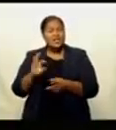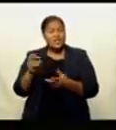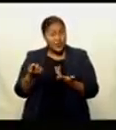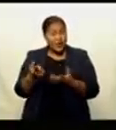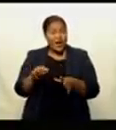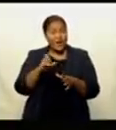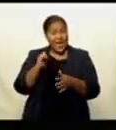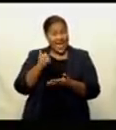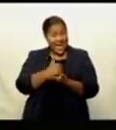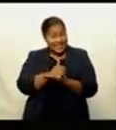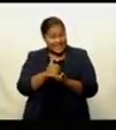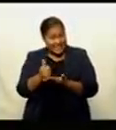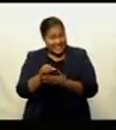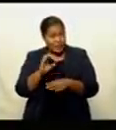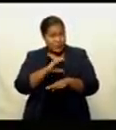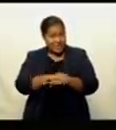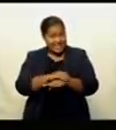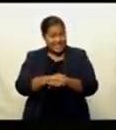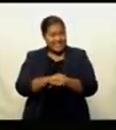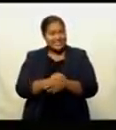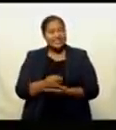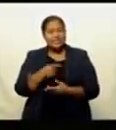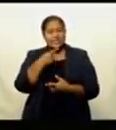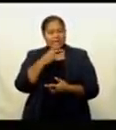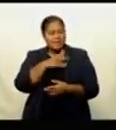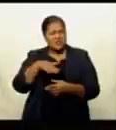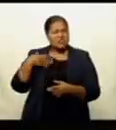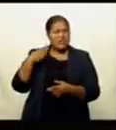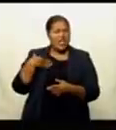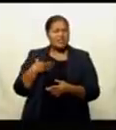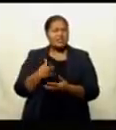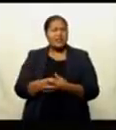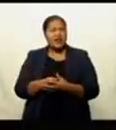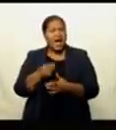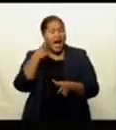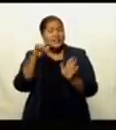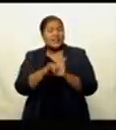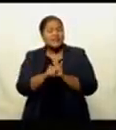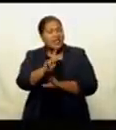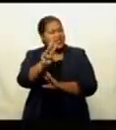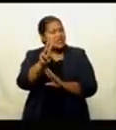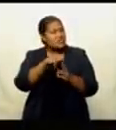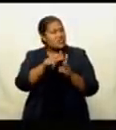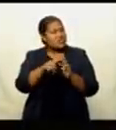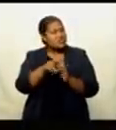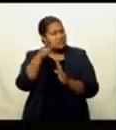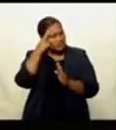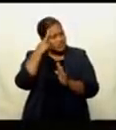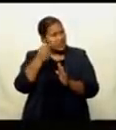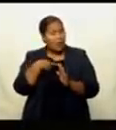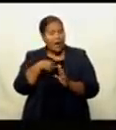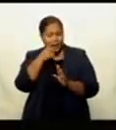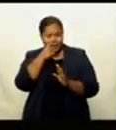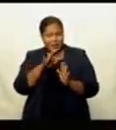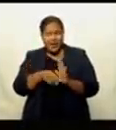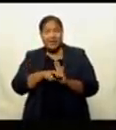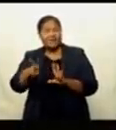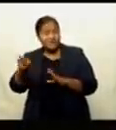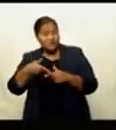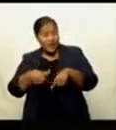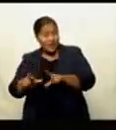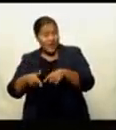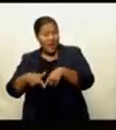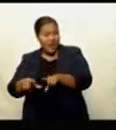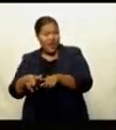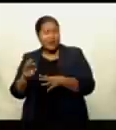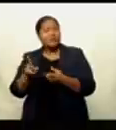Rusyati Tunravu, together with the Ministry of Health, have identified that there's only three reasons where people should be traveling out of their homes in containment zones.